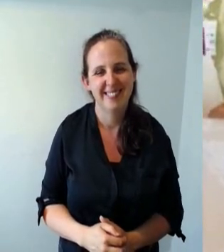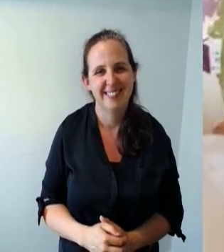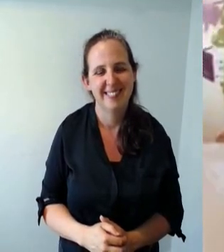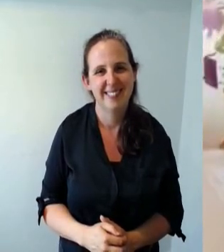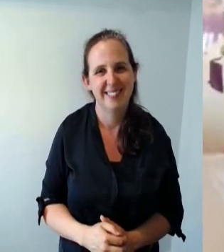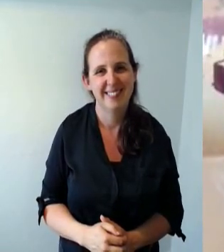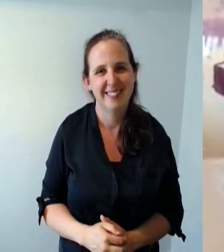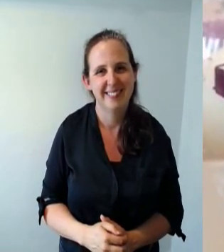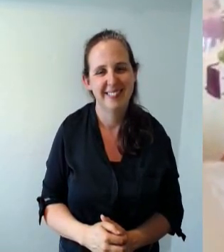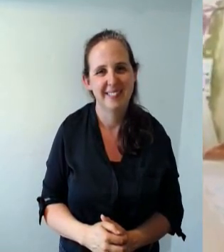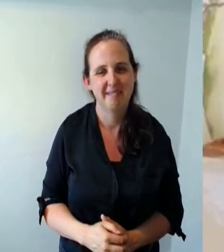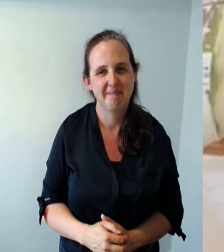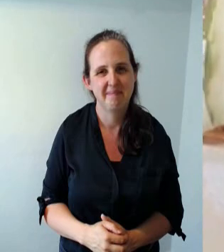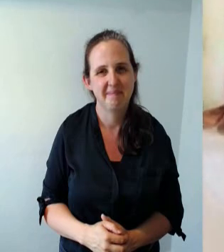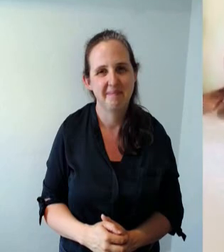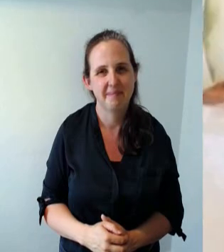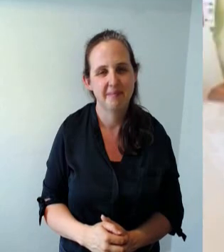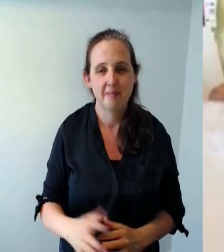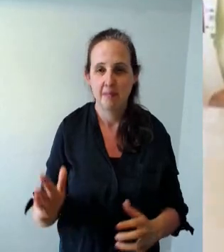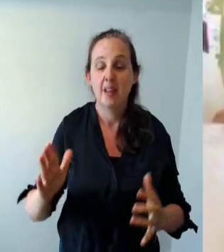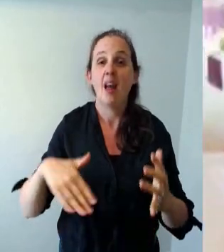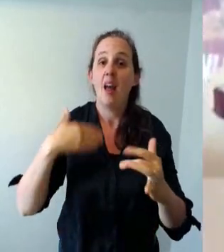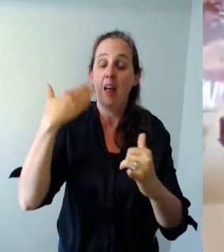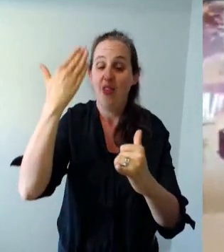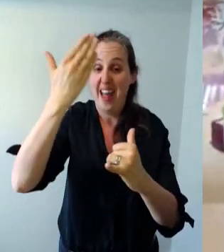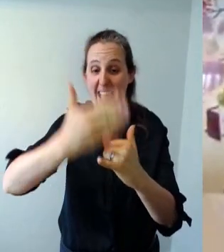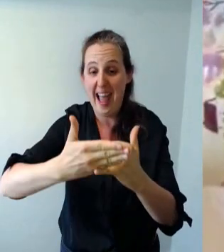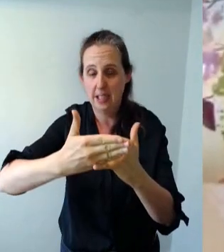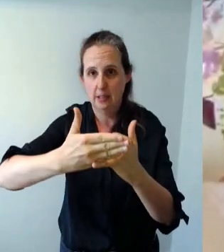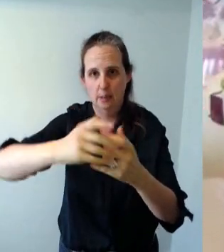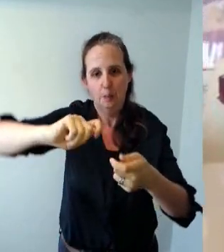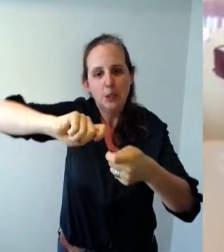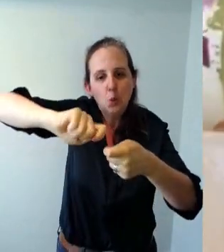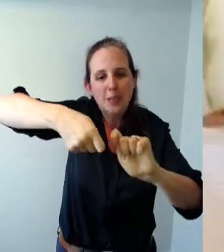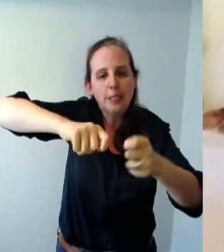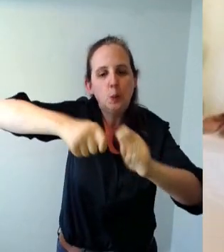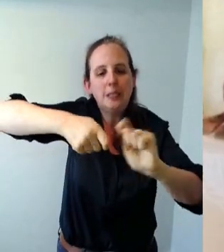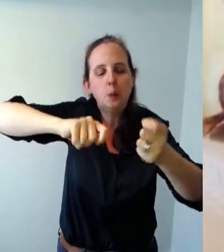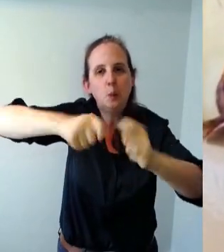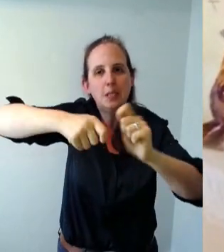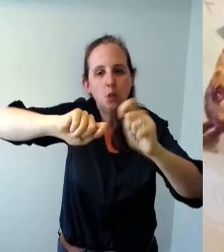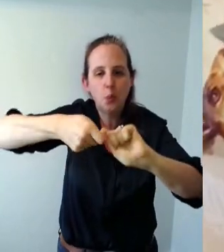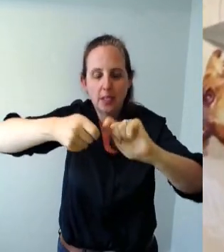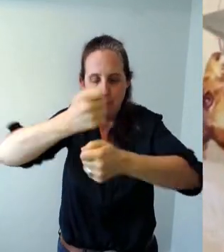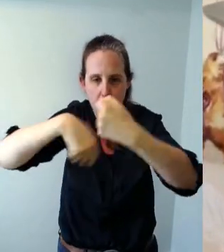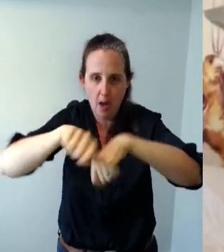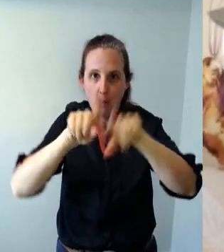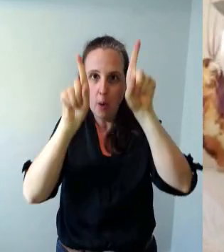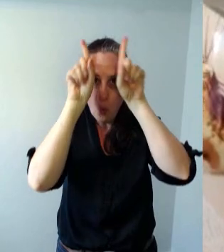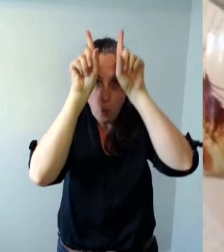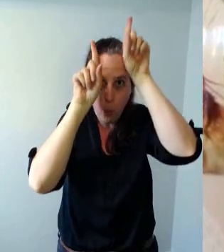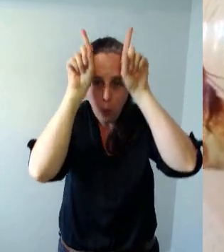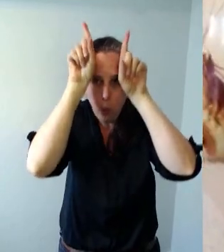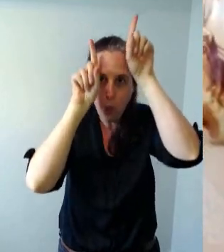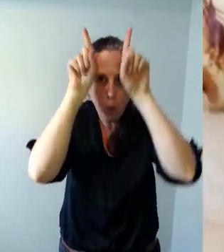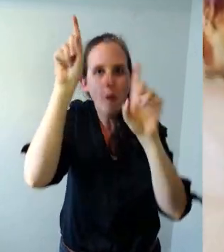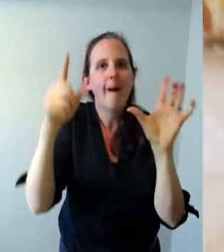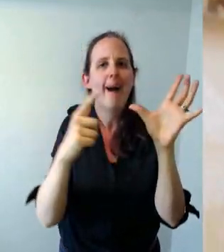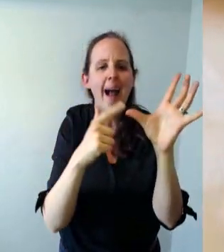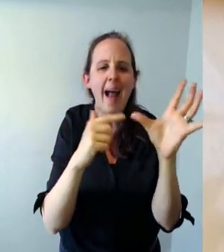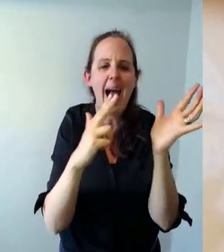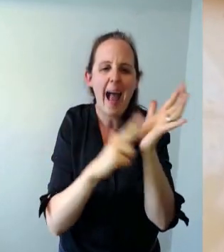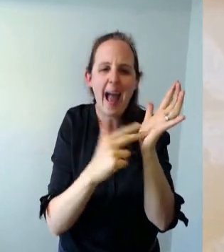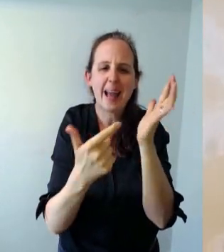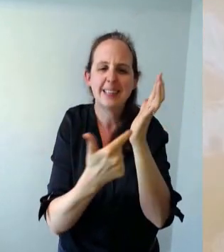um the end bit i've twisted off at the top and made some antenna you could even put a bead on the end of